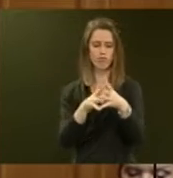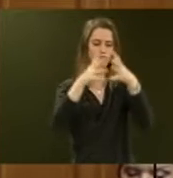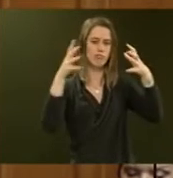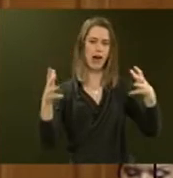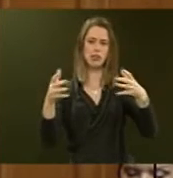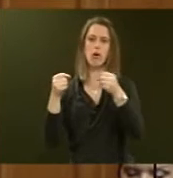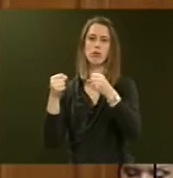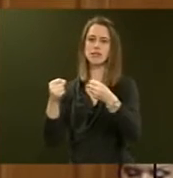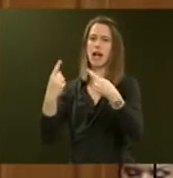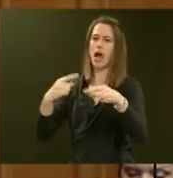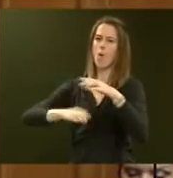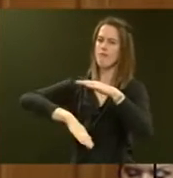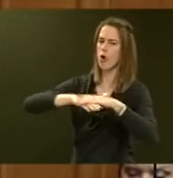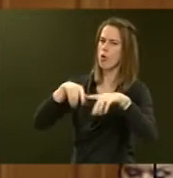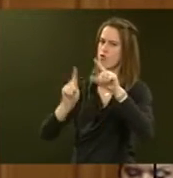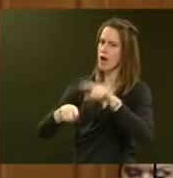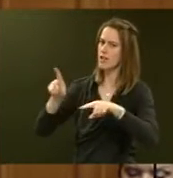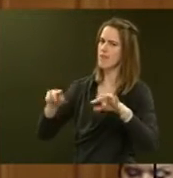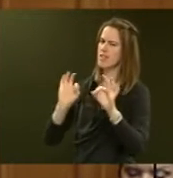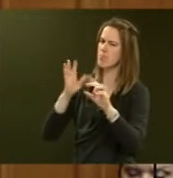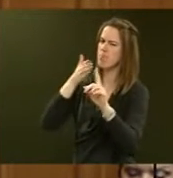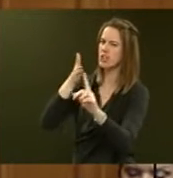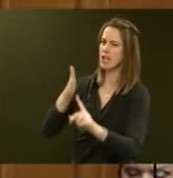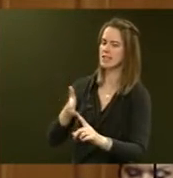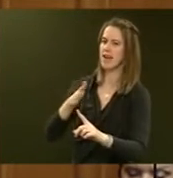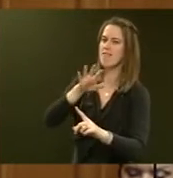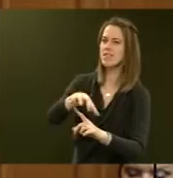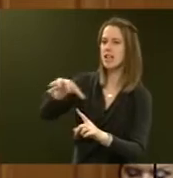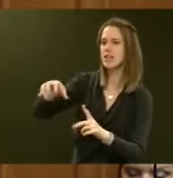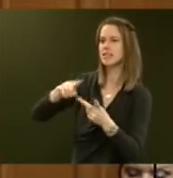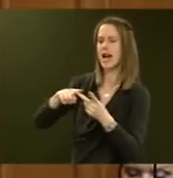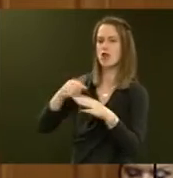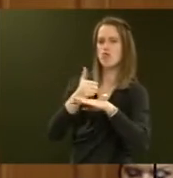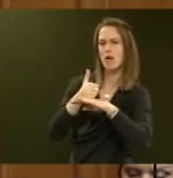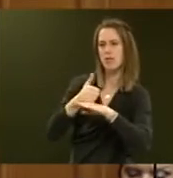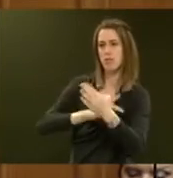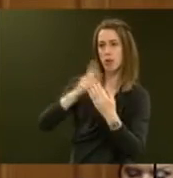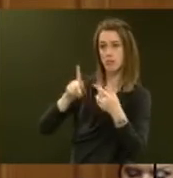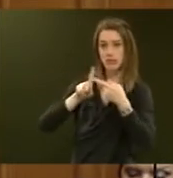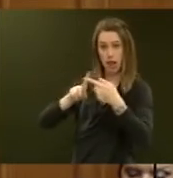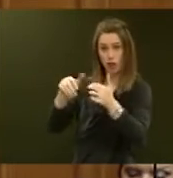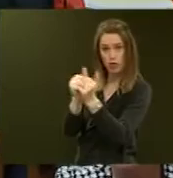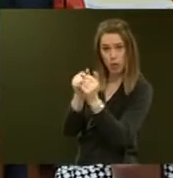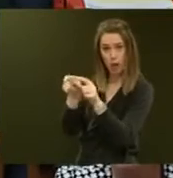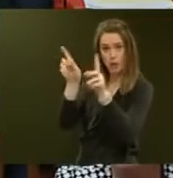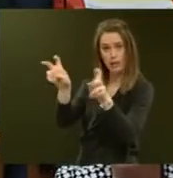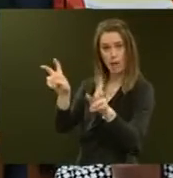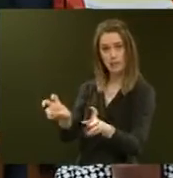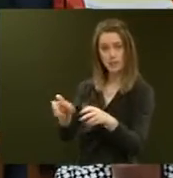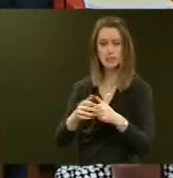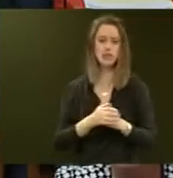allow a full range of specialist facilities and rehabilitation programs? The Honourable Kelvin Davis.